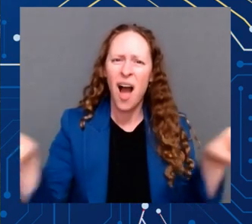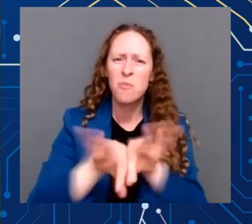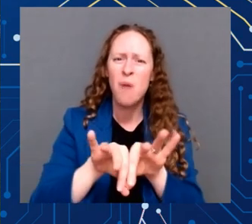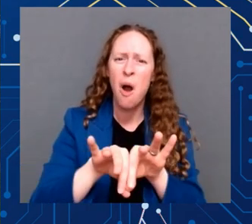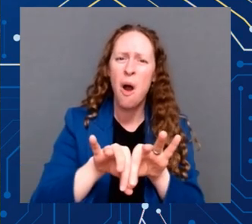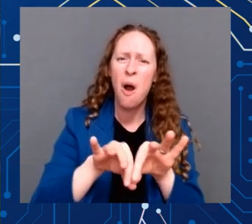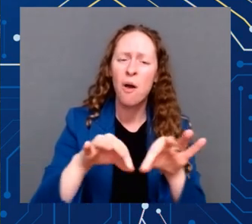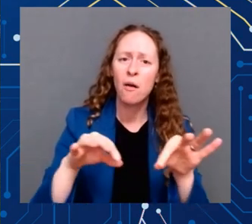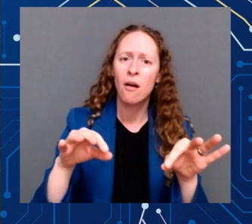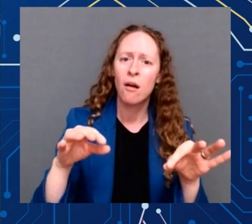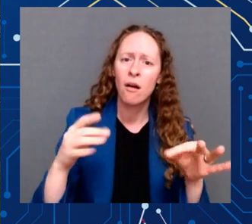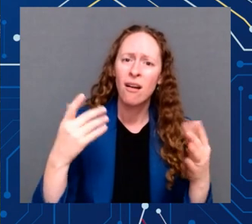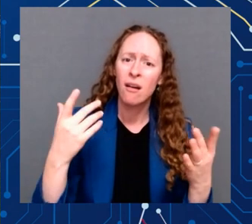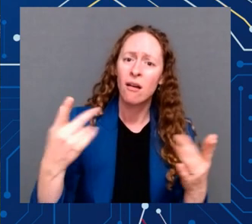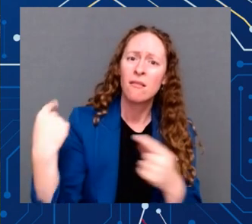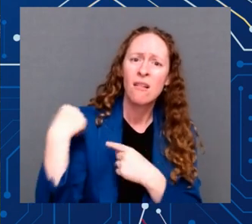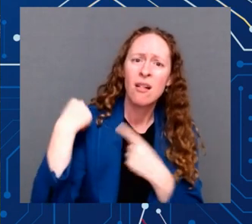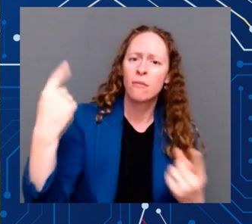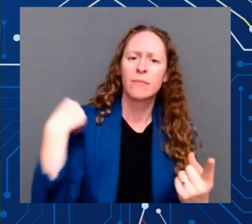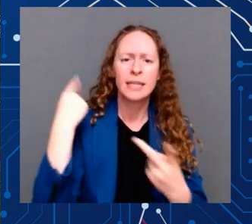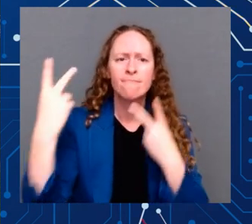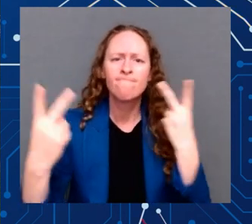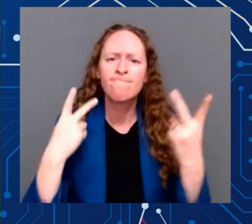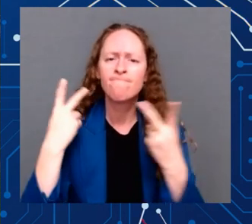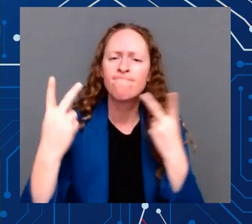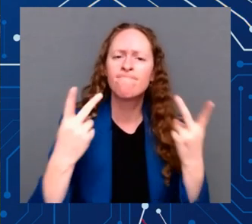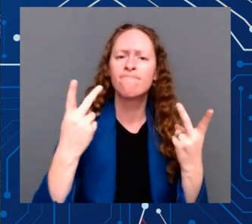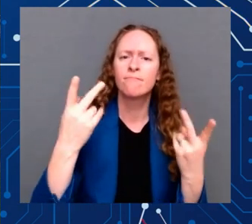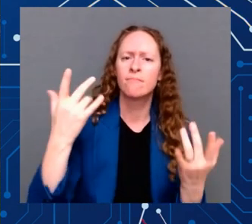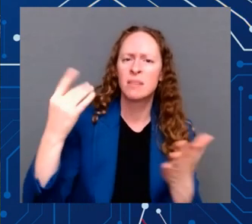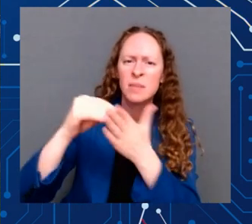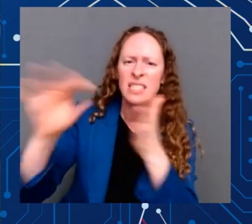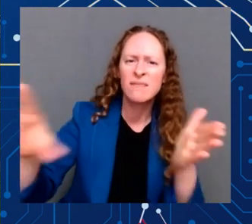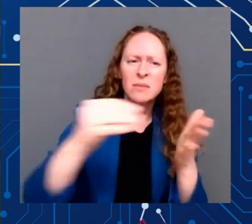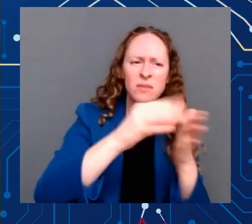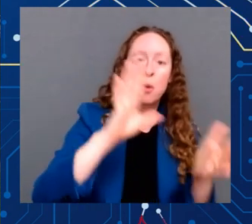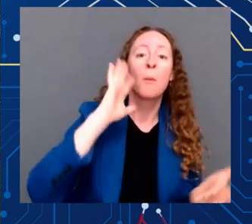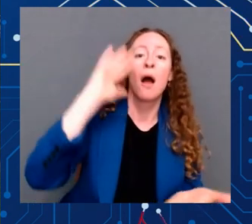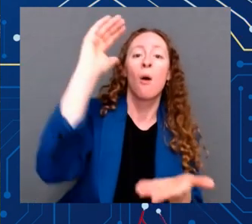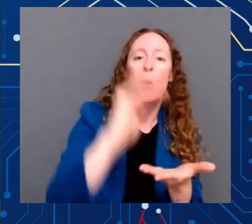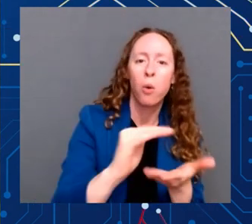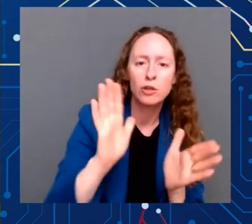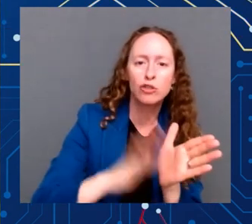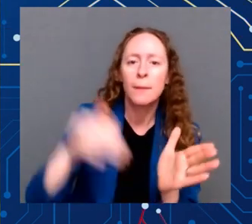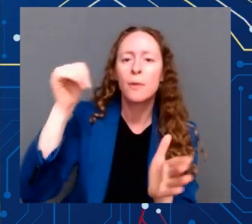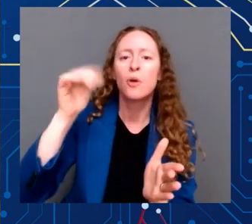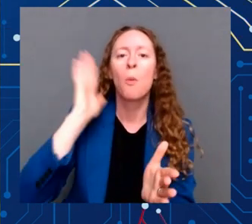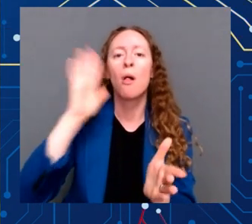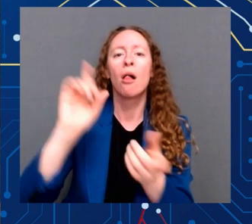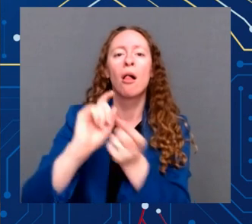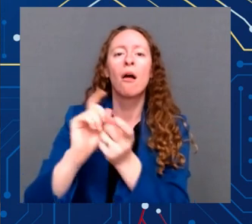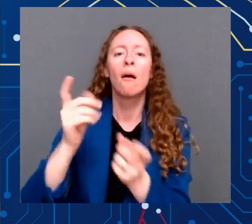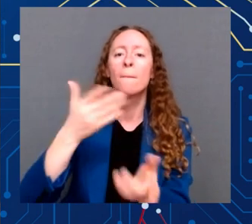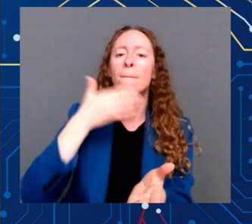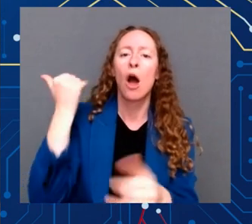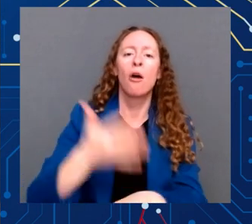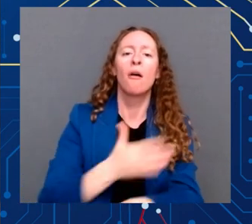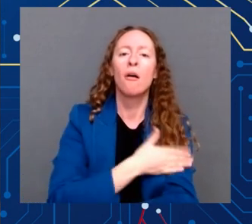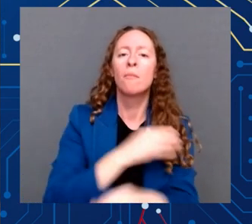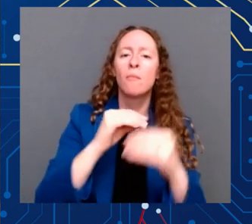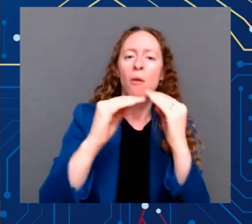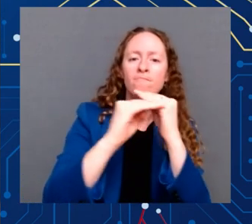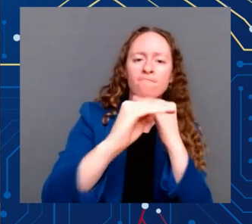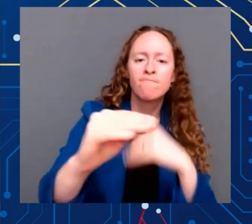prescription drug and energy costs for the average American, create millions of good-paying union jobs, and it's the most significant